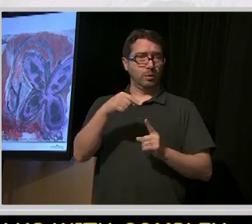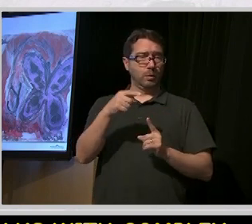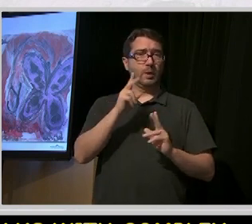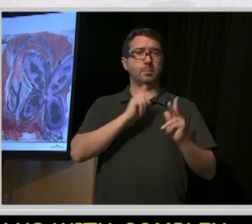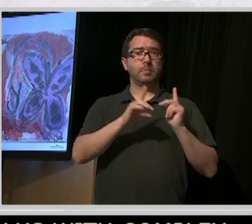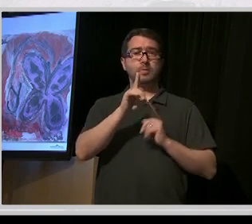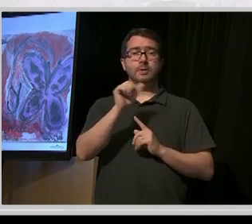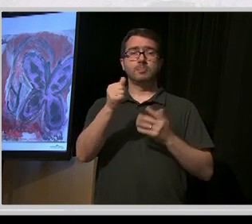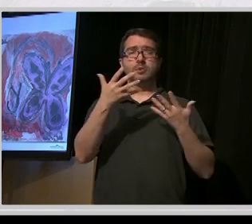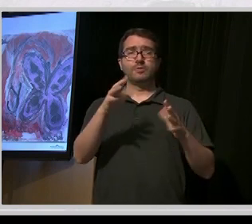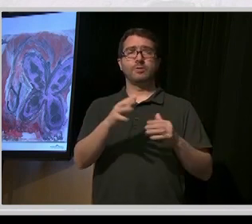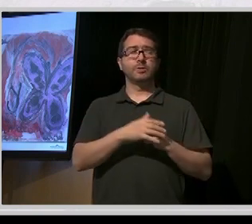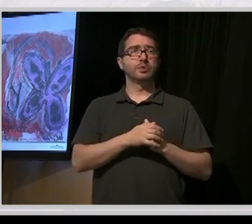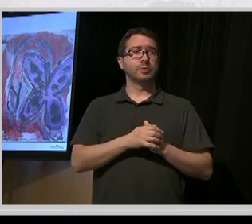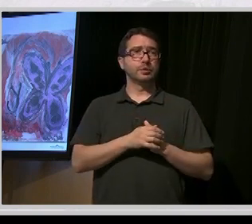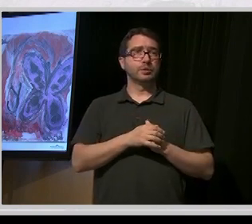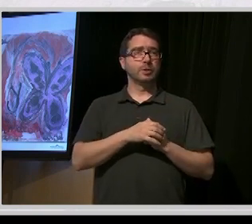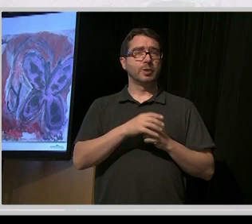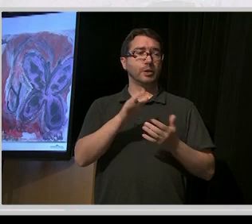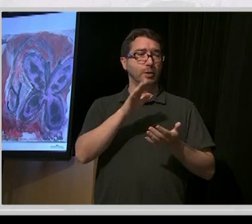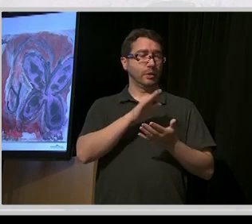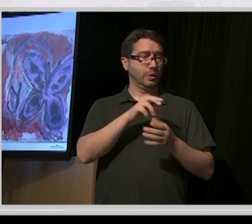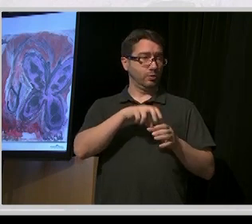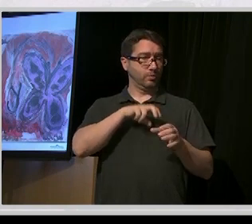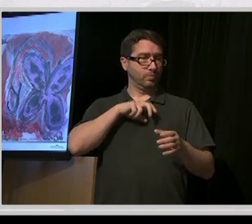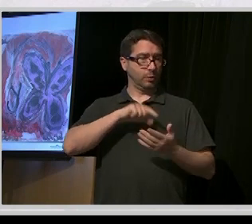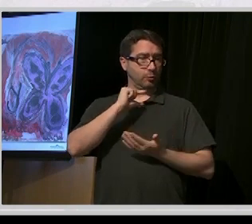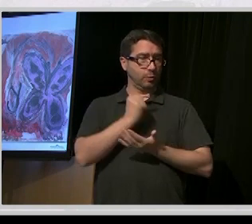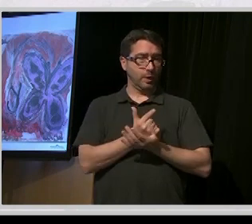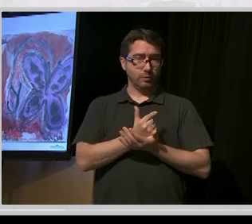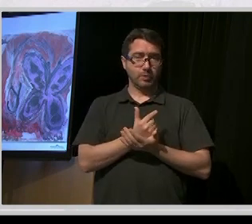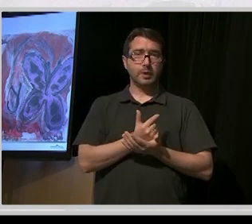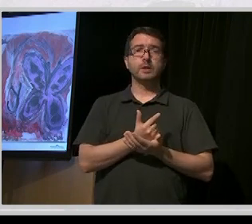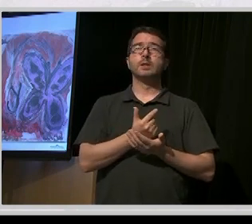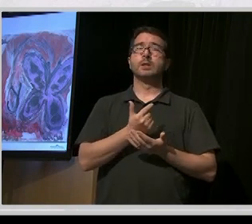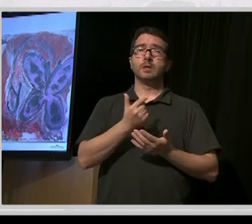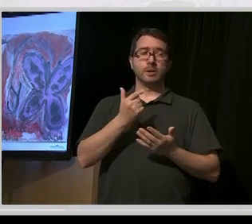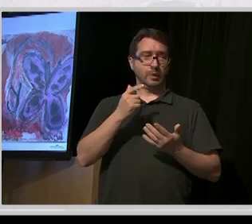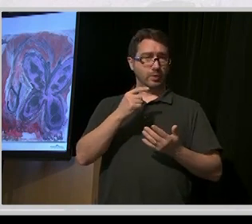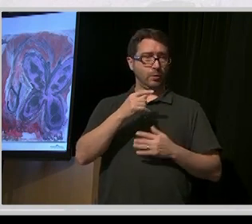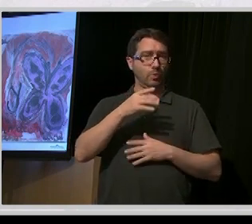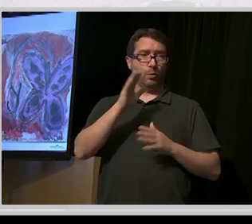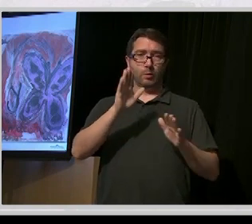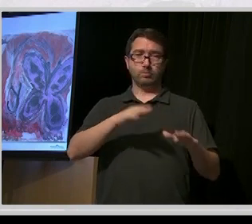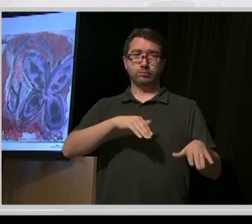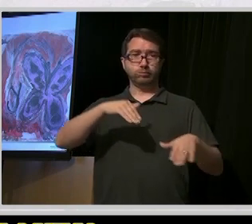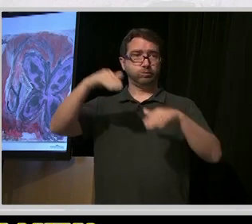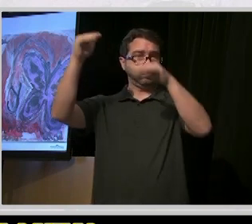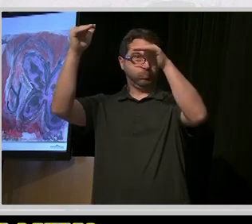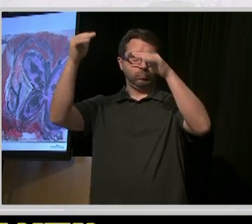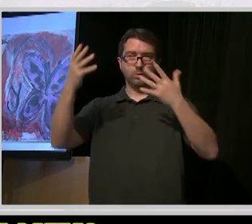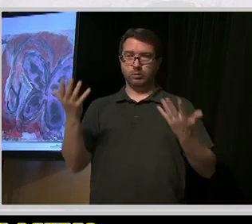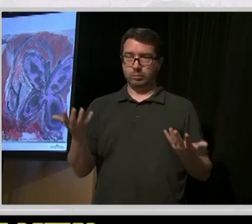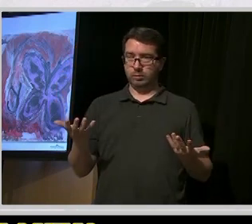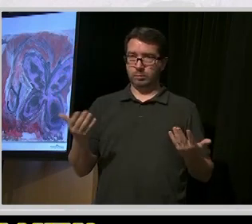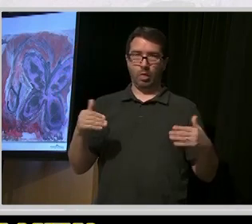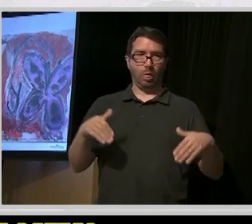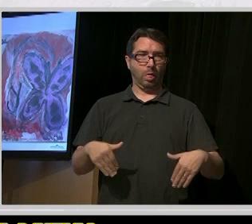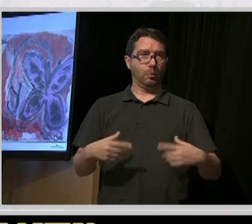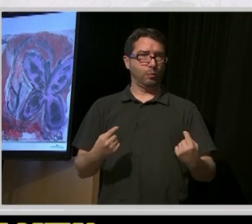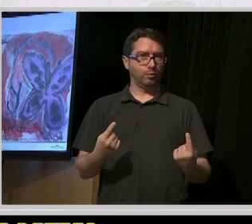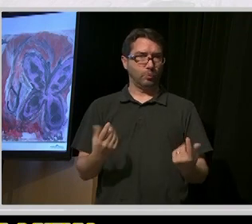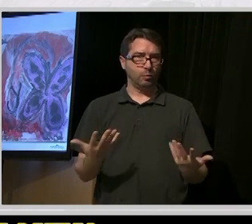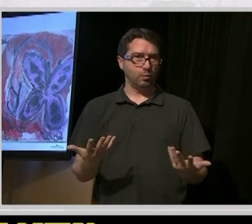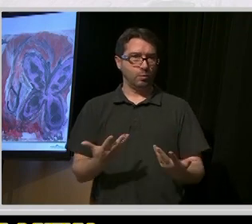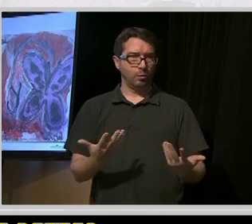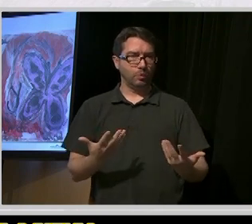Parents often describe this as falling off the cliff. Your kid becomes an adult. Well, now what the hell do I do? So we want to